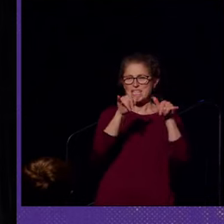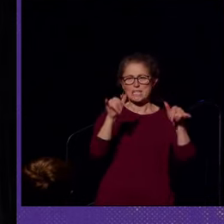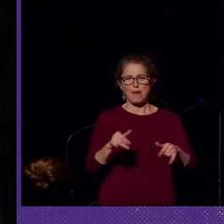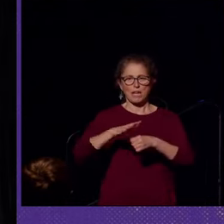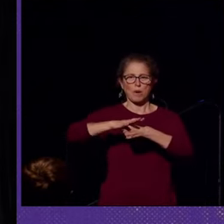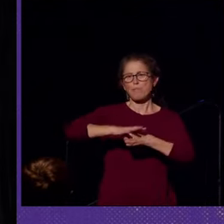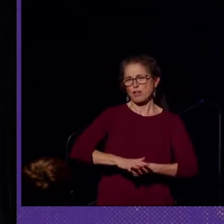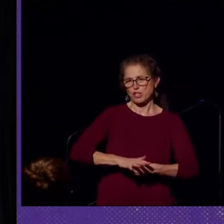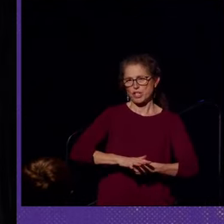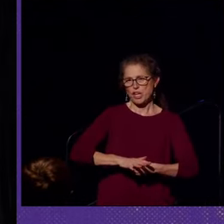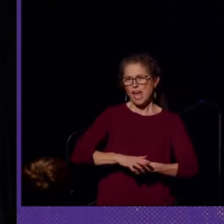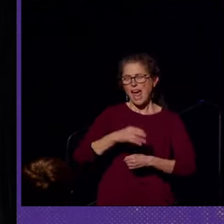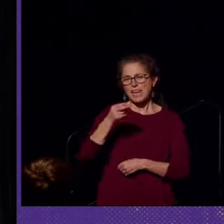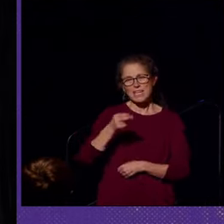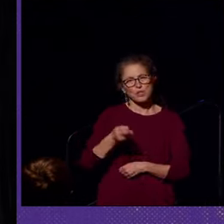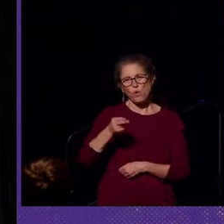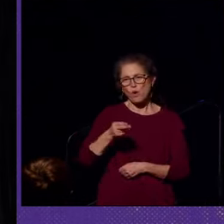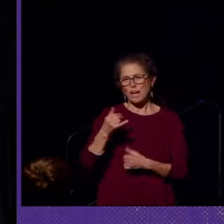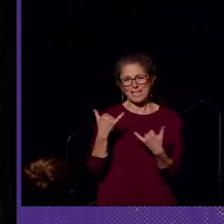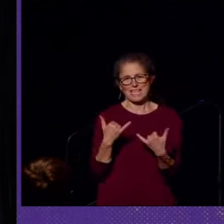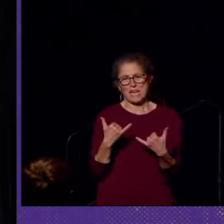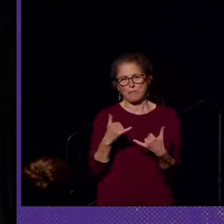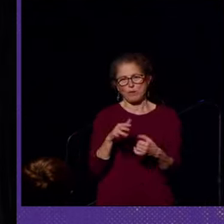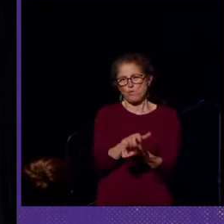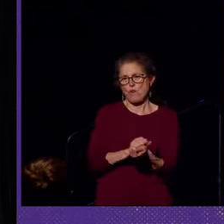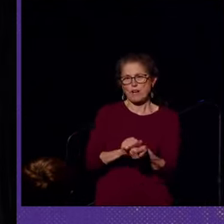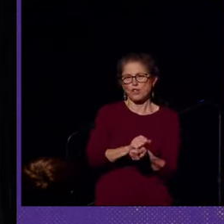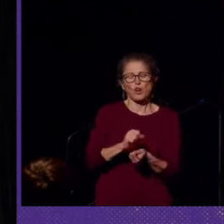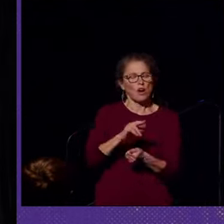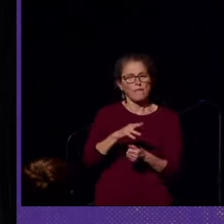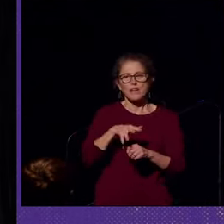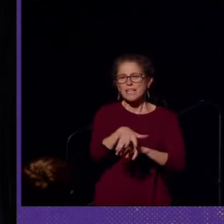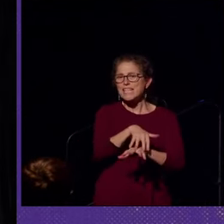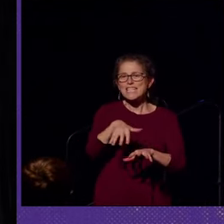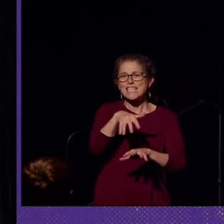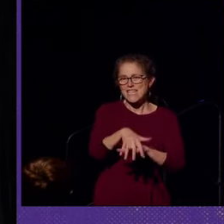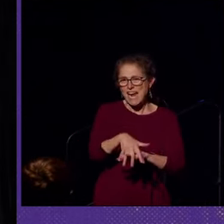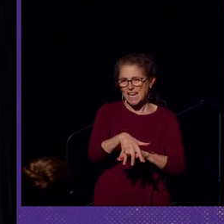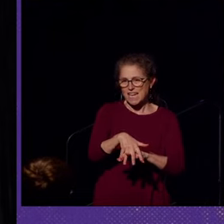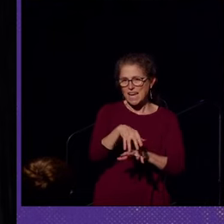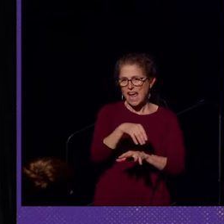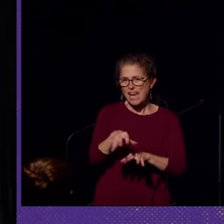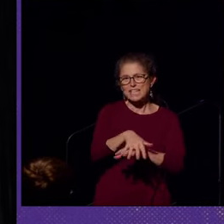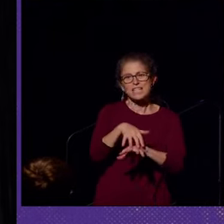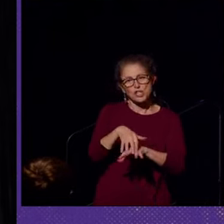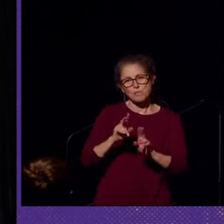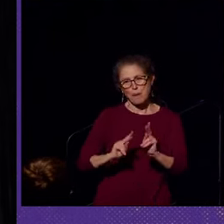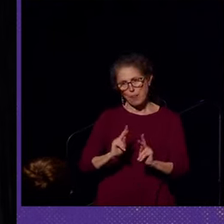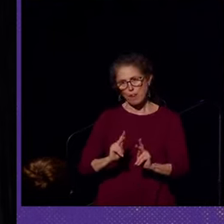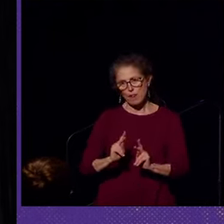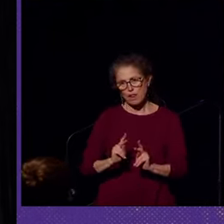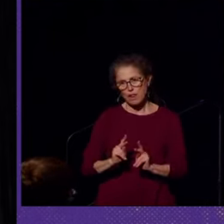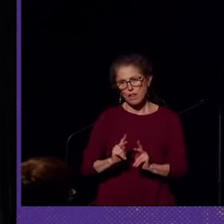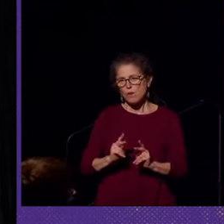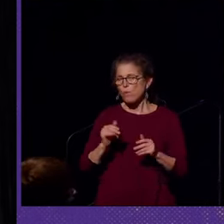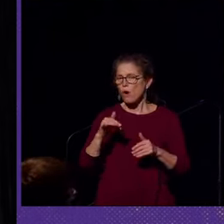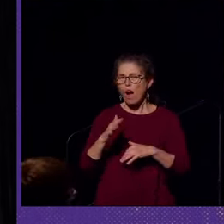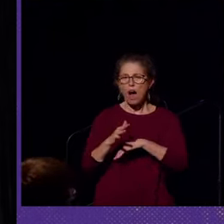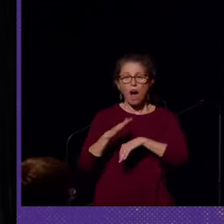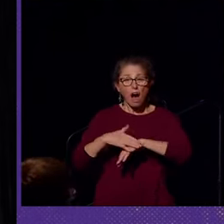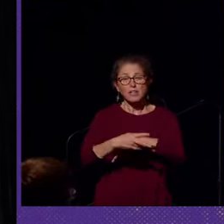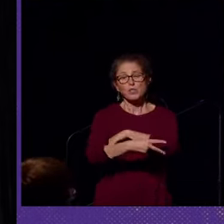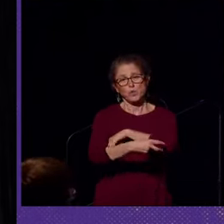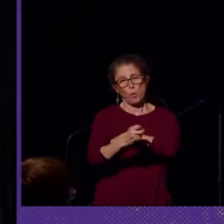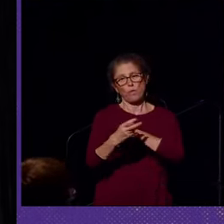oppression and historic and contemporary erasure of indigeneity and the indigenous peoples. We're on stolen land.